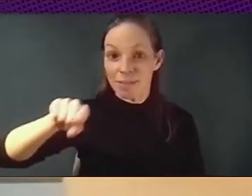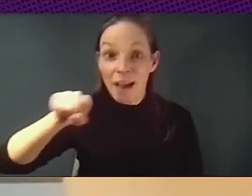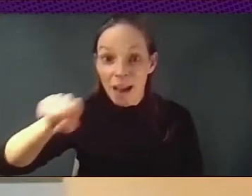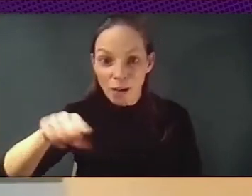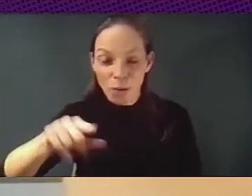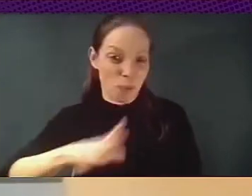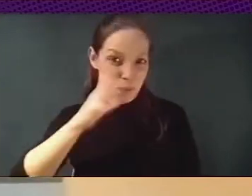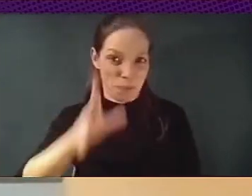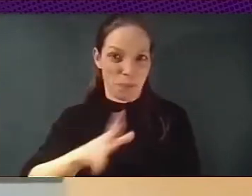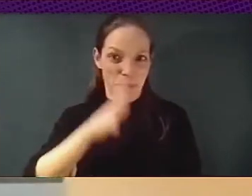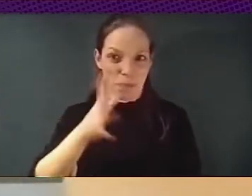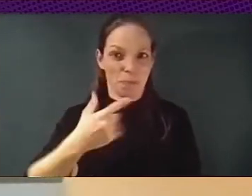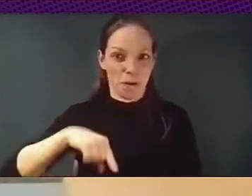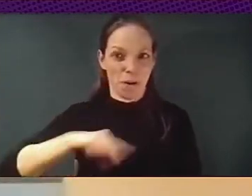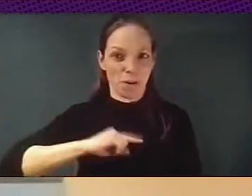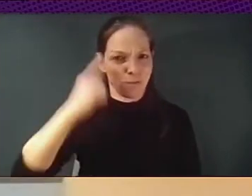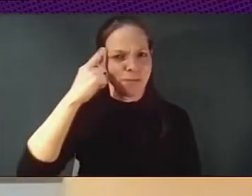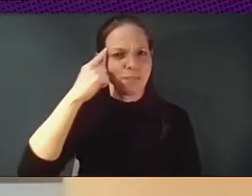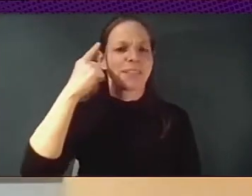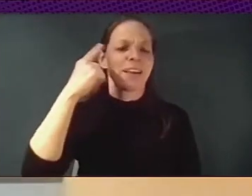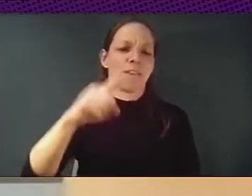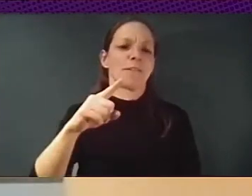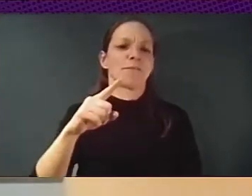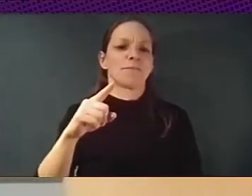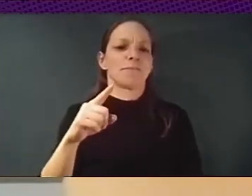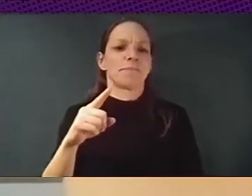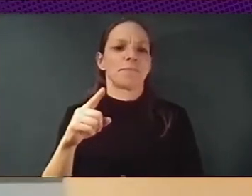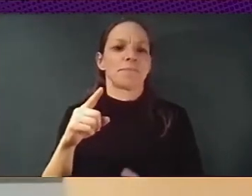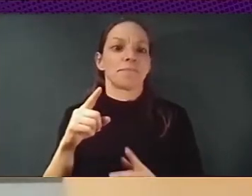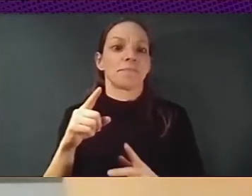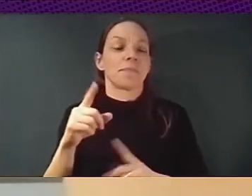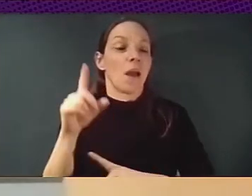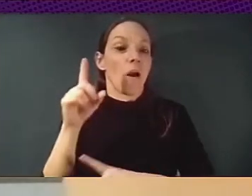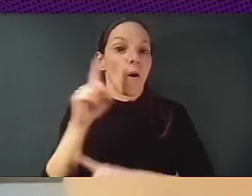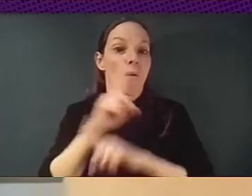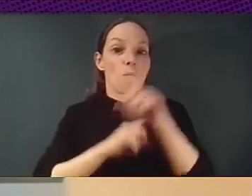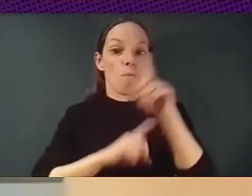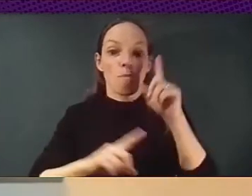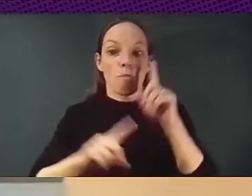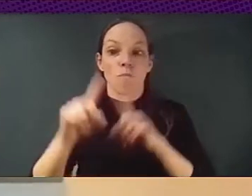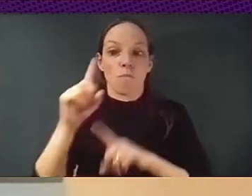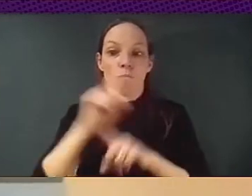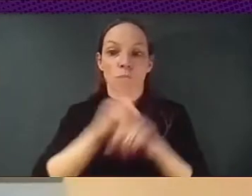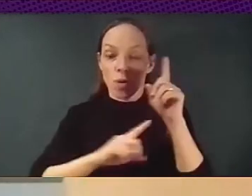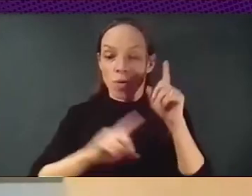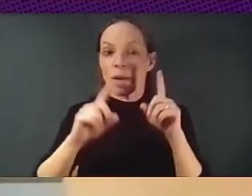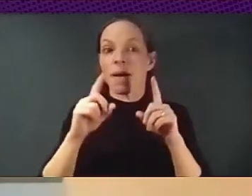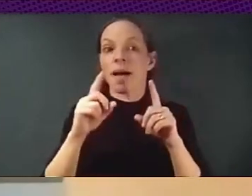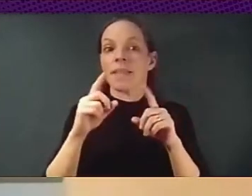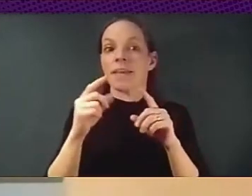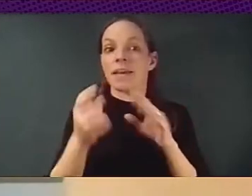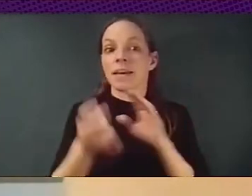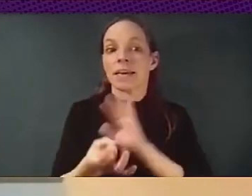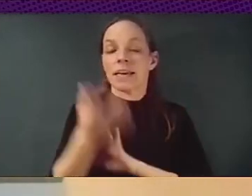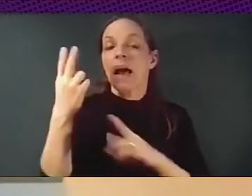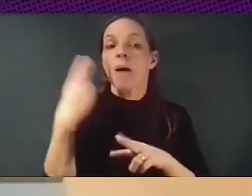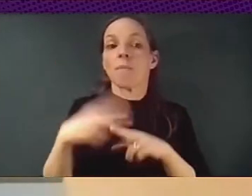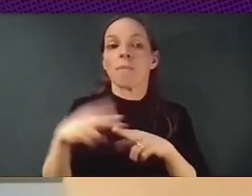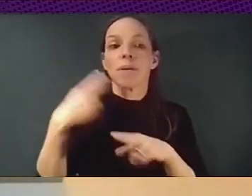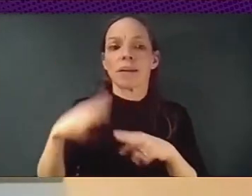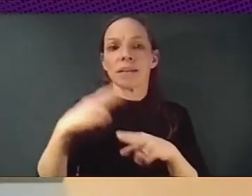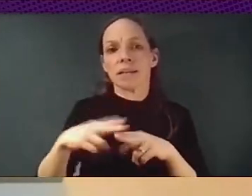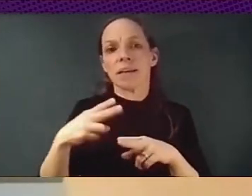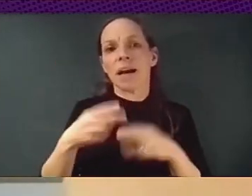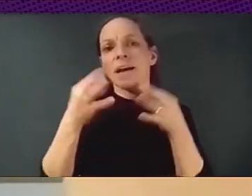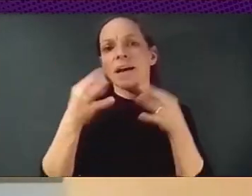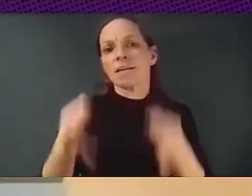problems of policymaking is that it's opaque, that it's just made by experts, that, you know, it's very hard to integrate the collective intelligence of citizens